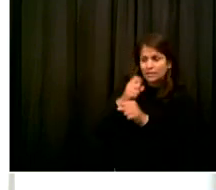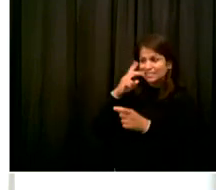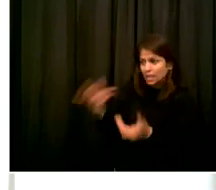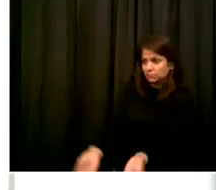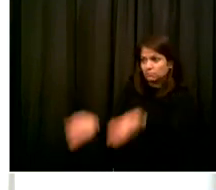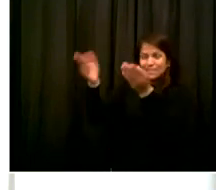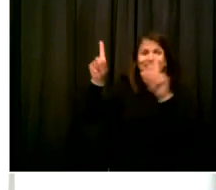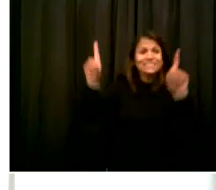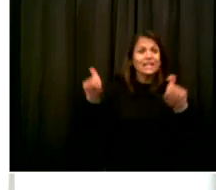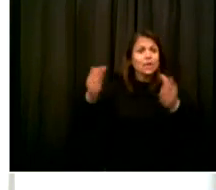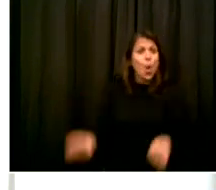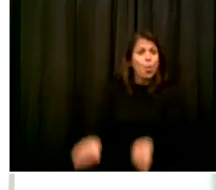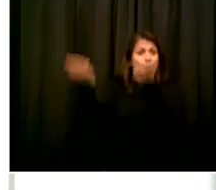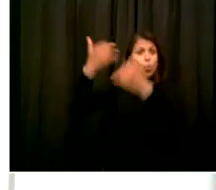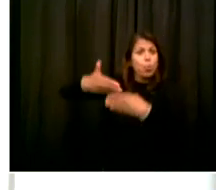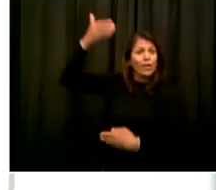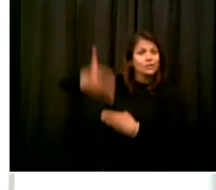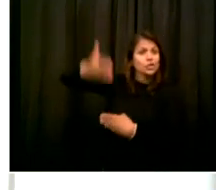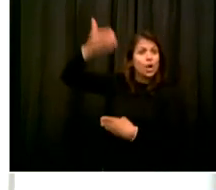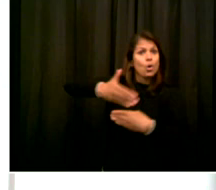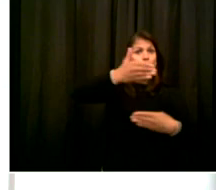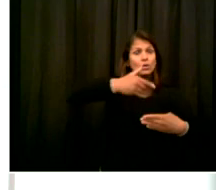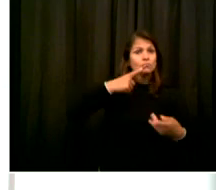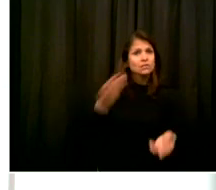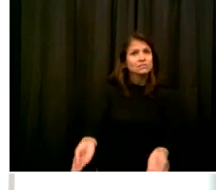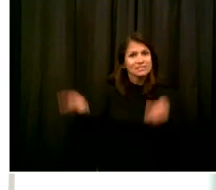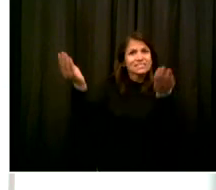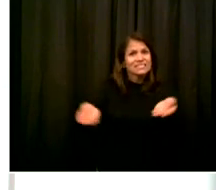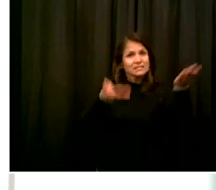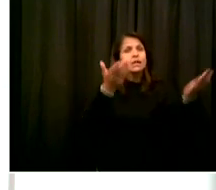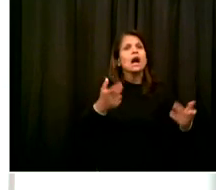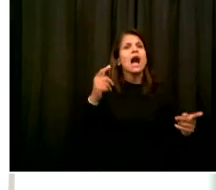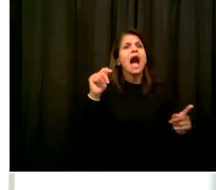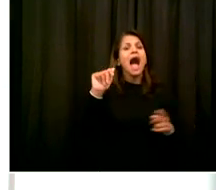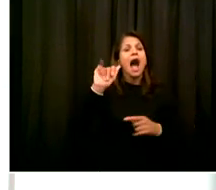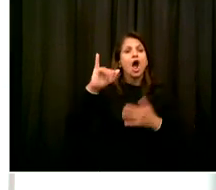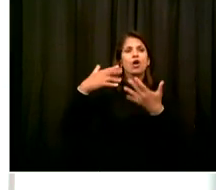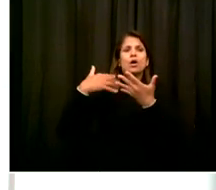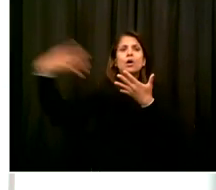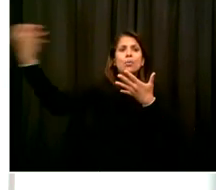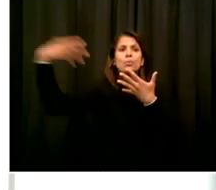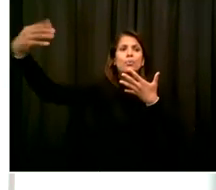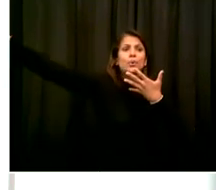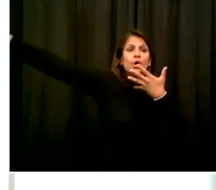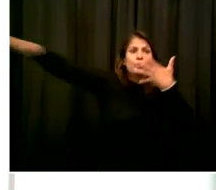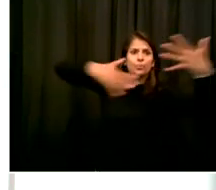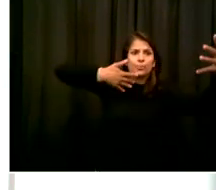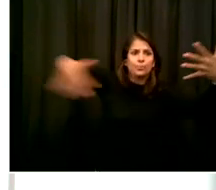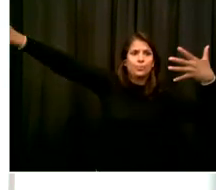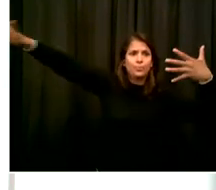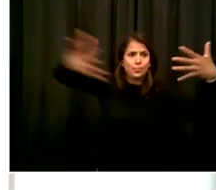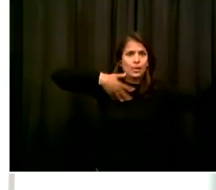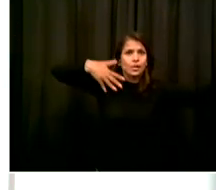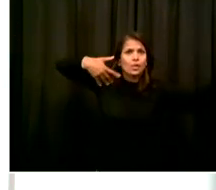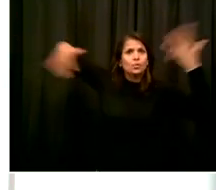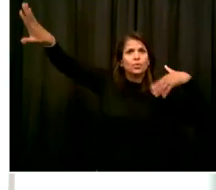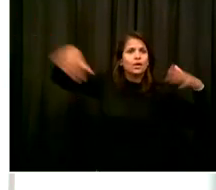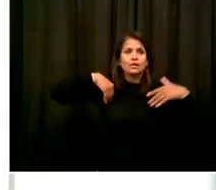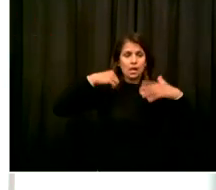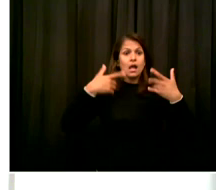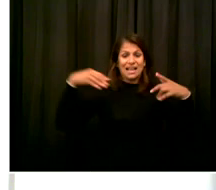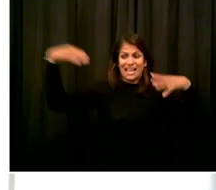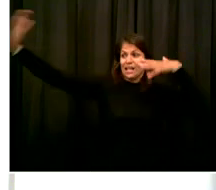the circulation of air from the outside, as well as making sure that the indoor ventilation systems are maximizing